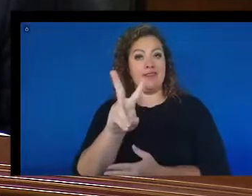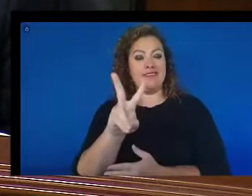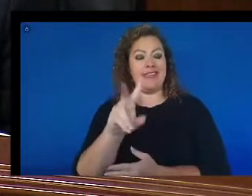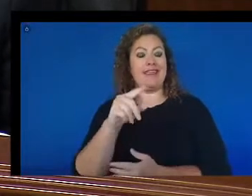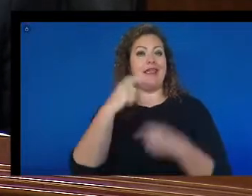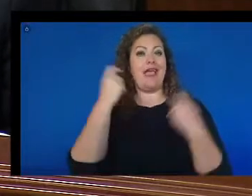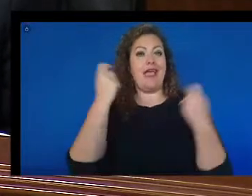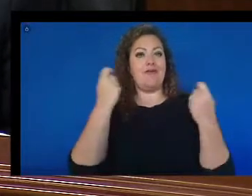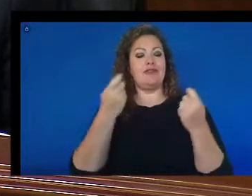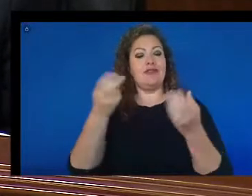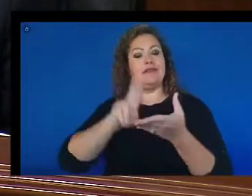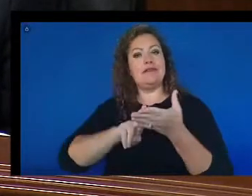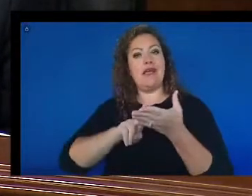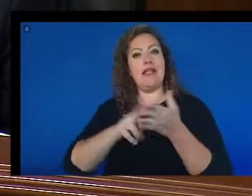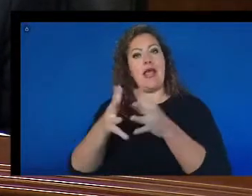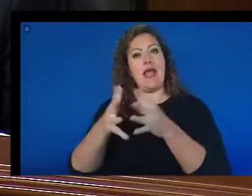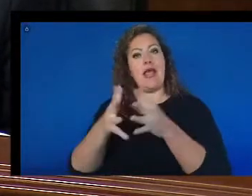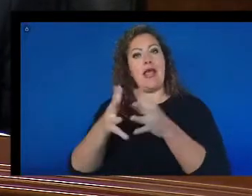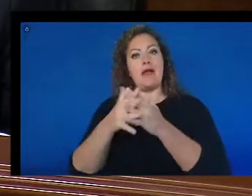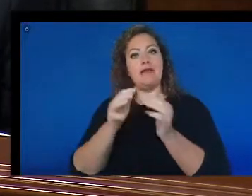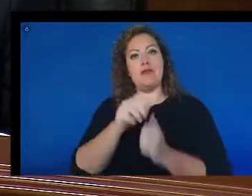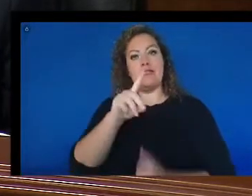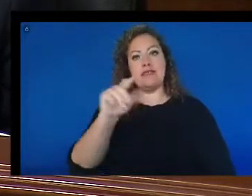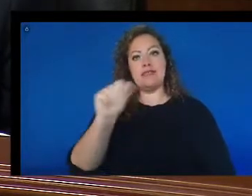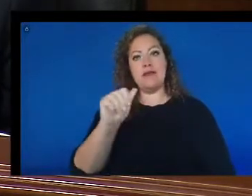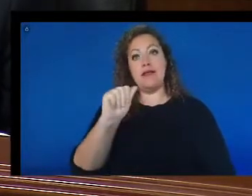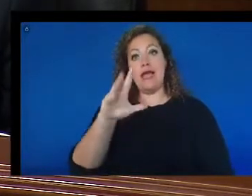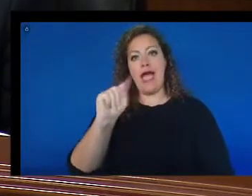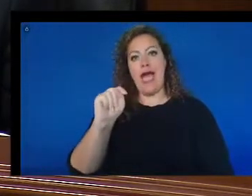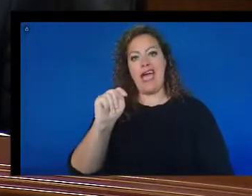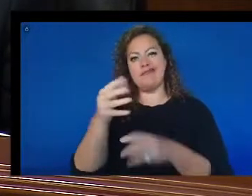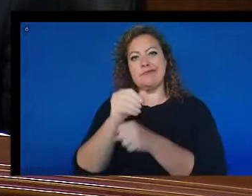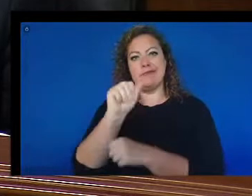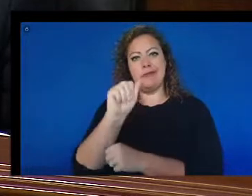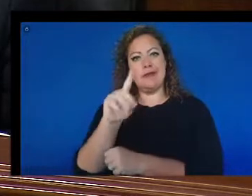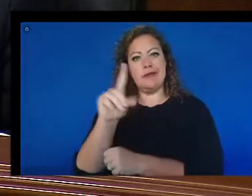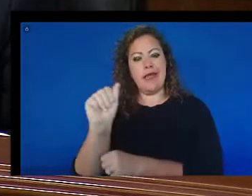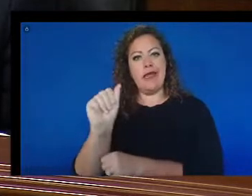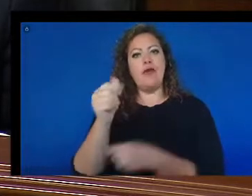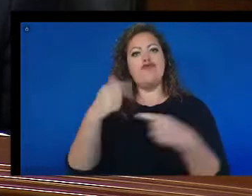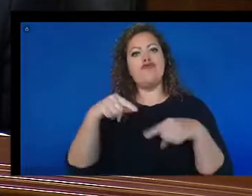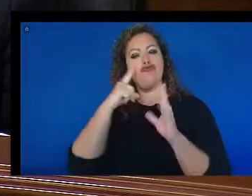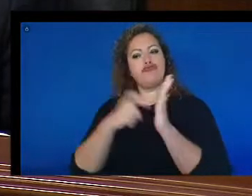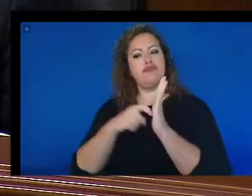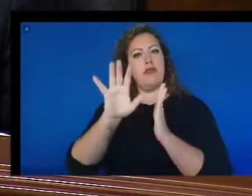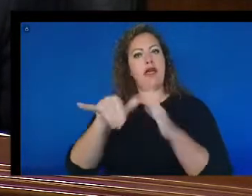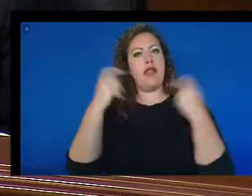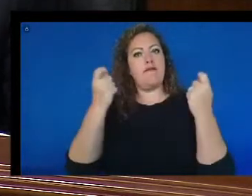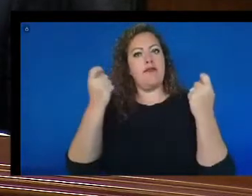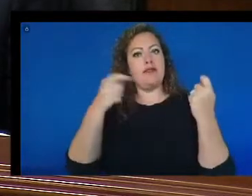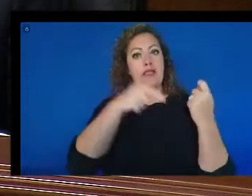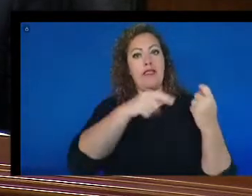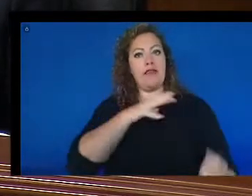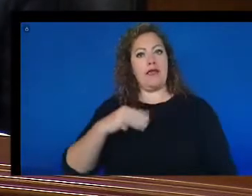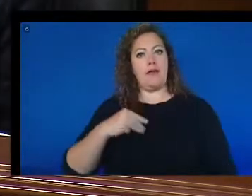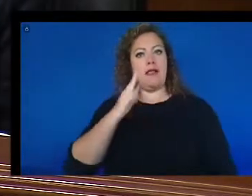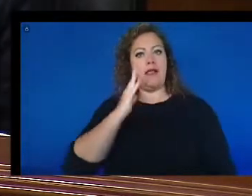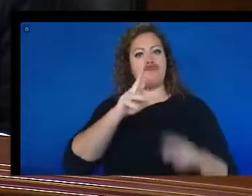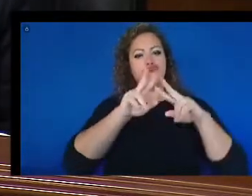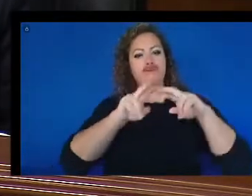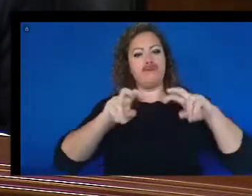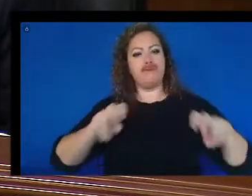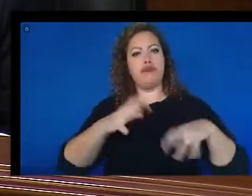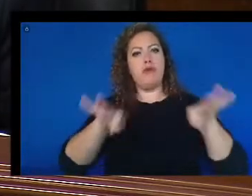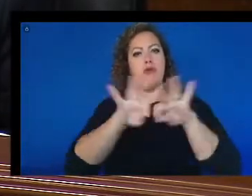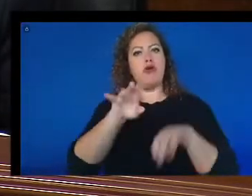signing of the Americans with Disabilities Act. As we commemorate that anniversary, our committee will examine an important disability issue.